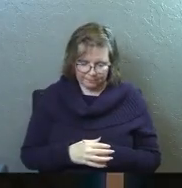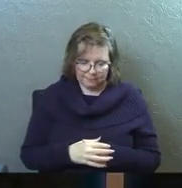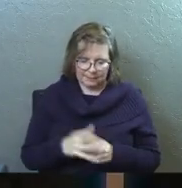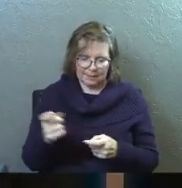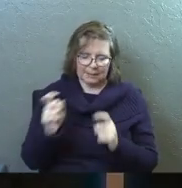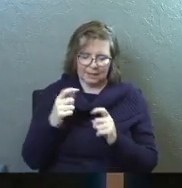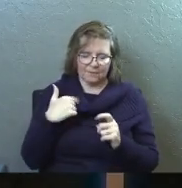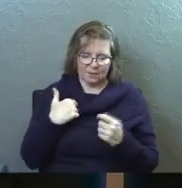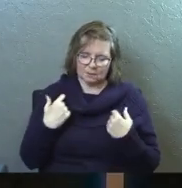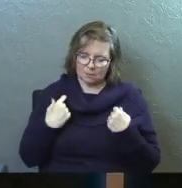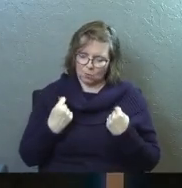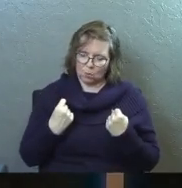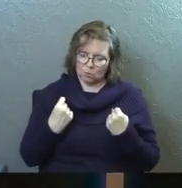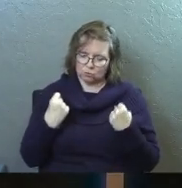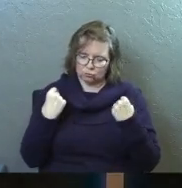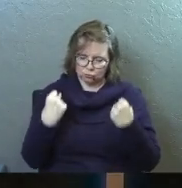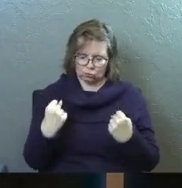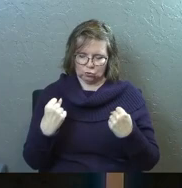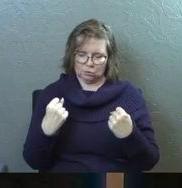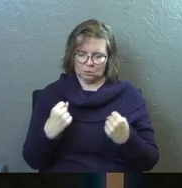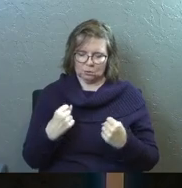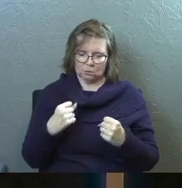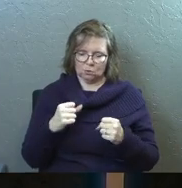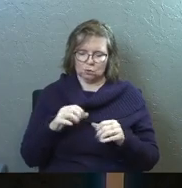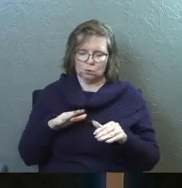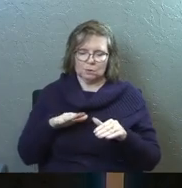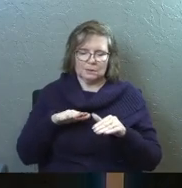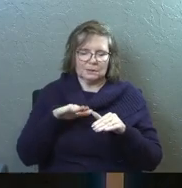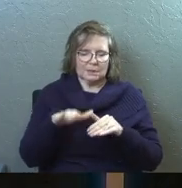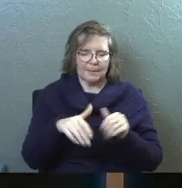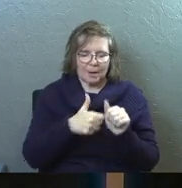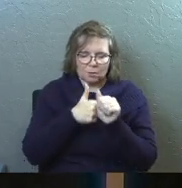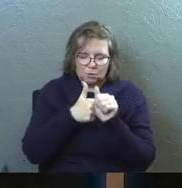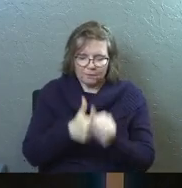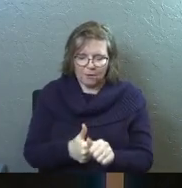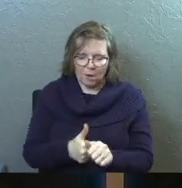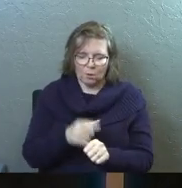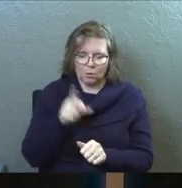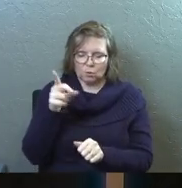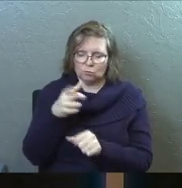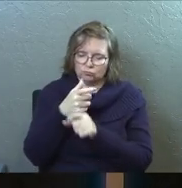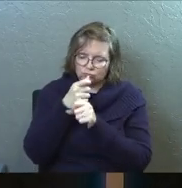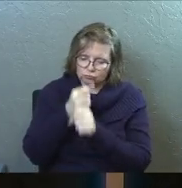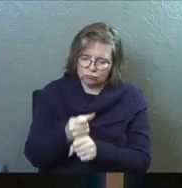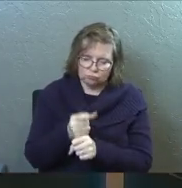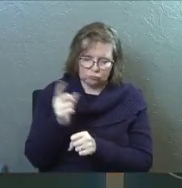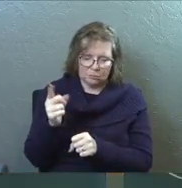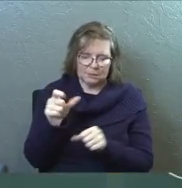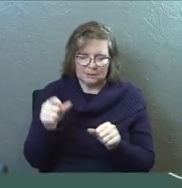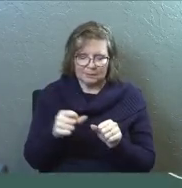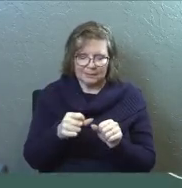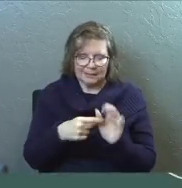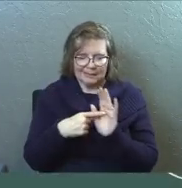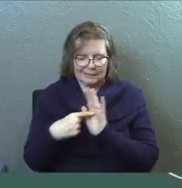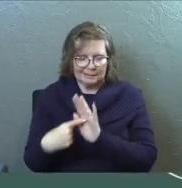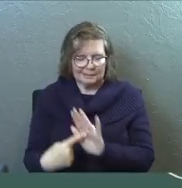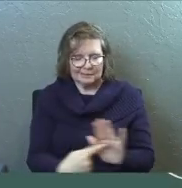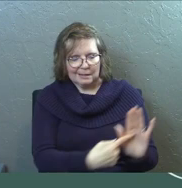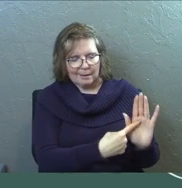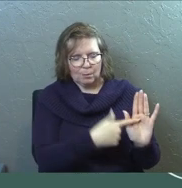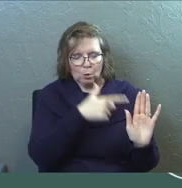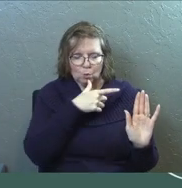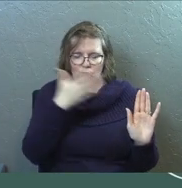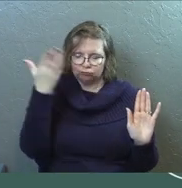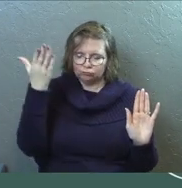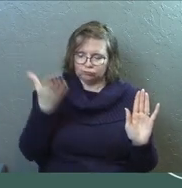God, give us the boldness and the courage, God, to step out and to follow you and to be examples, God, of